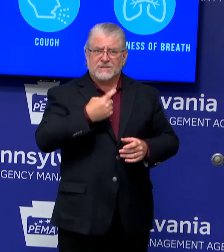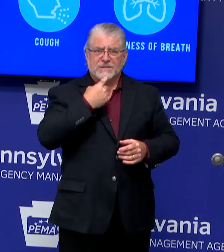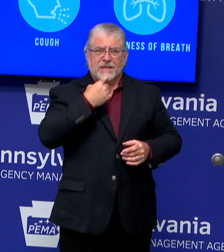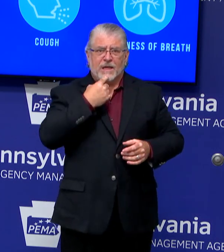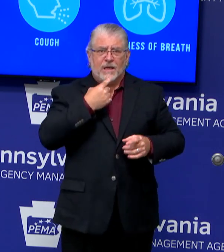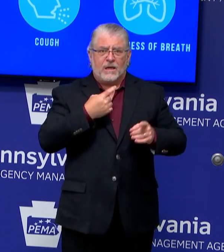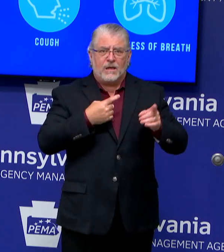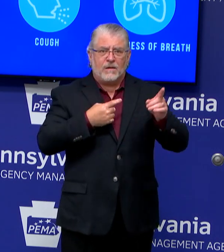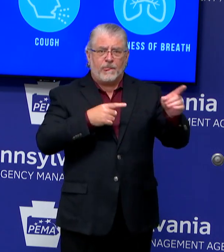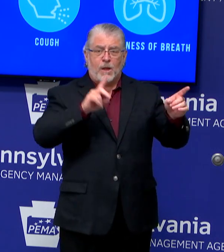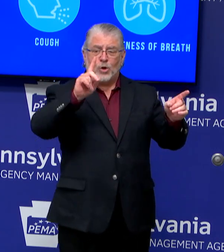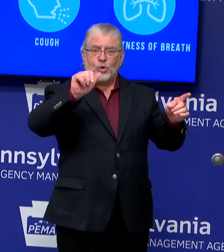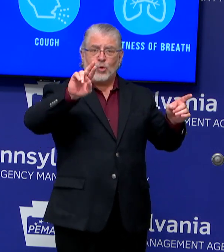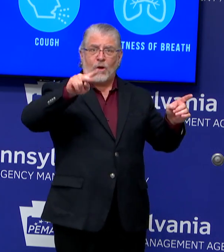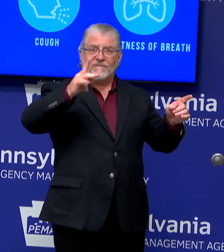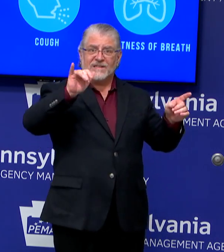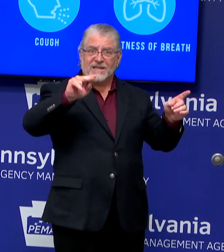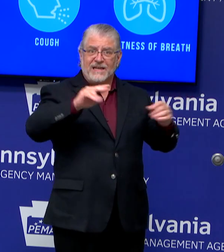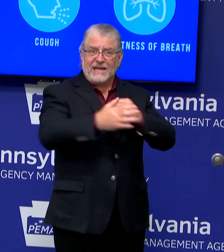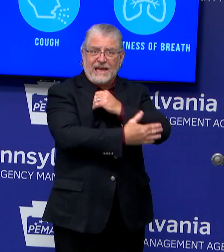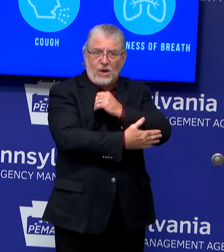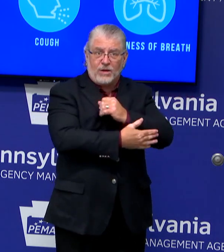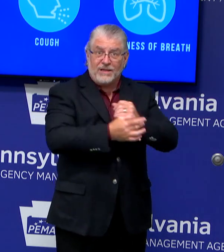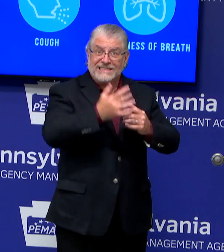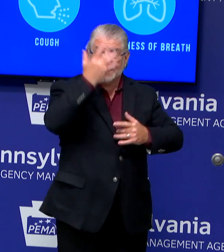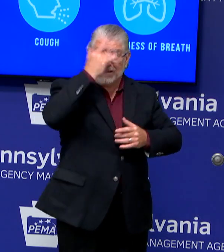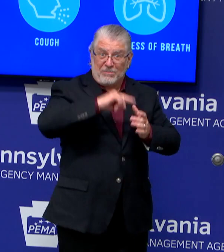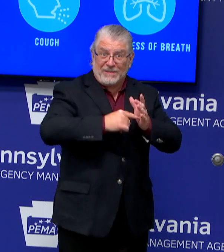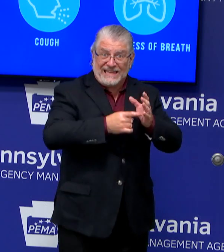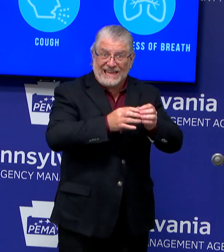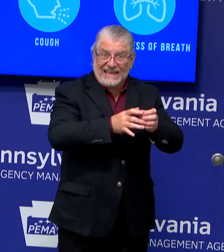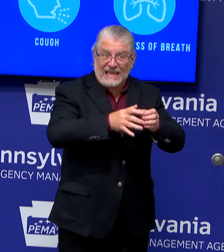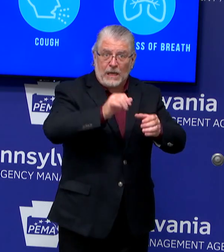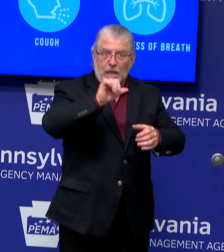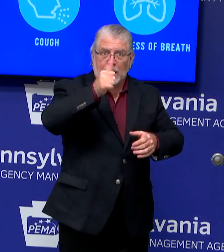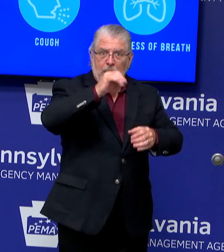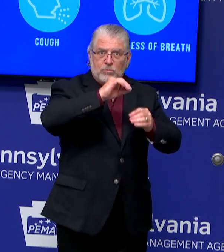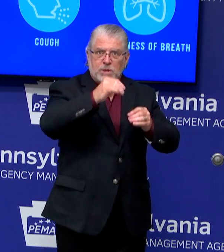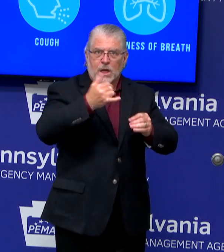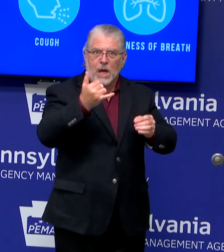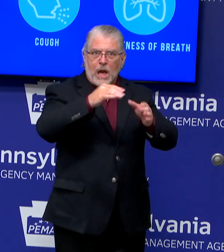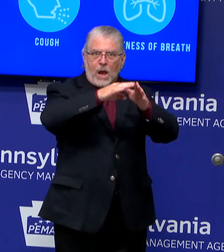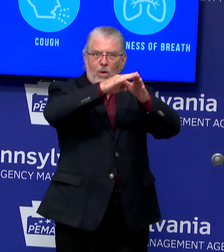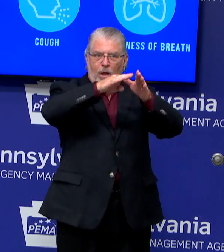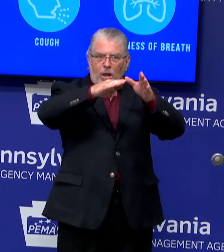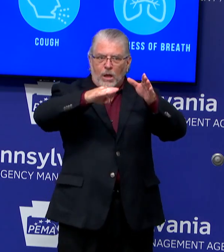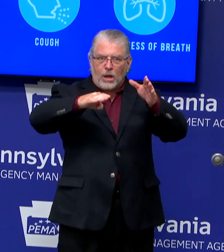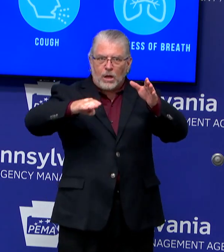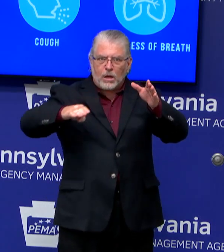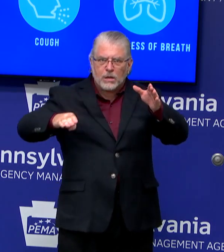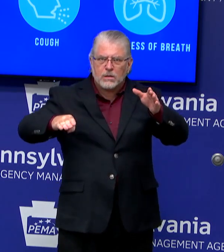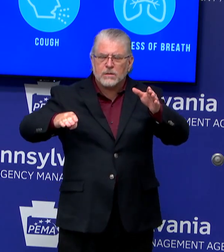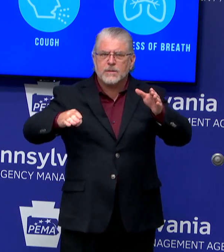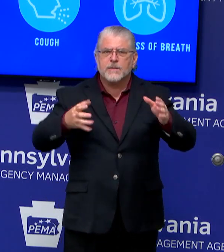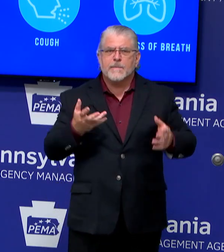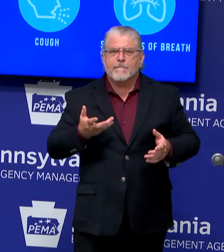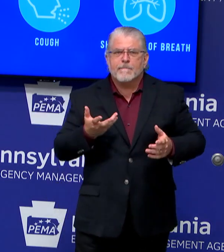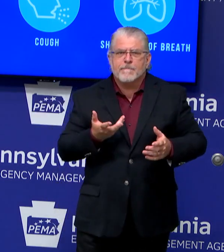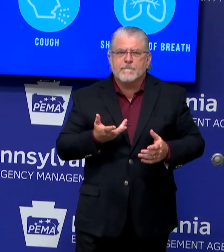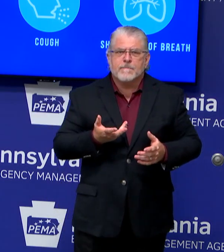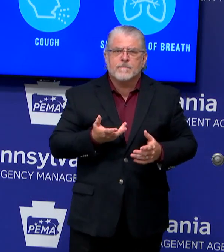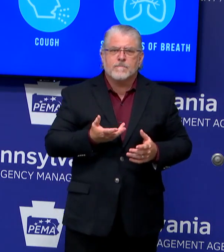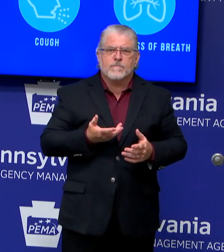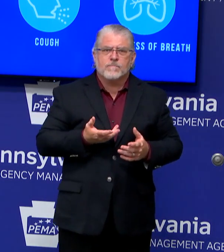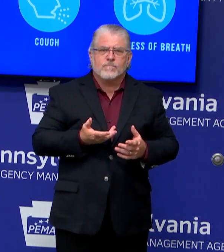of cases in the beginning, now because of that 10% metric, they're not, you know, they can have a few more cases, but they're allowed more